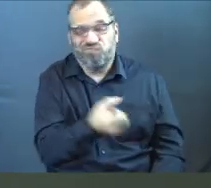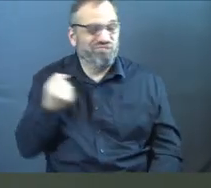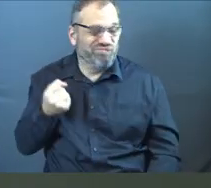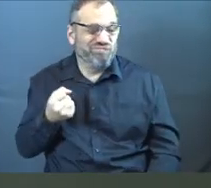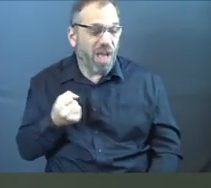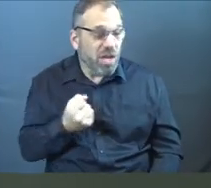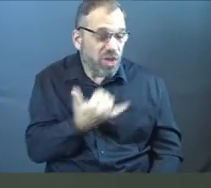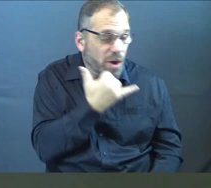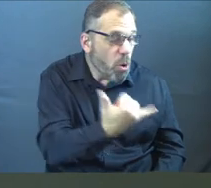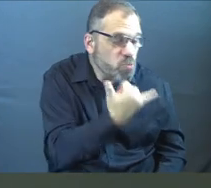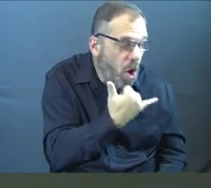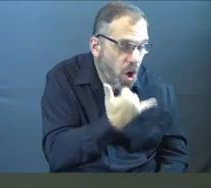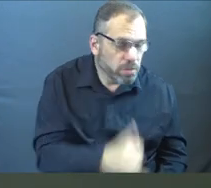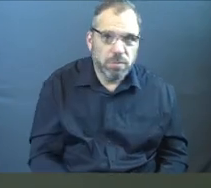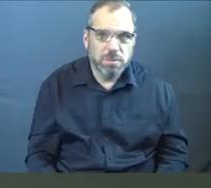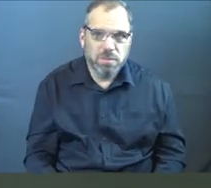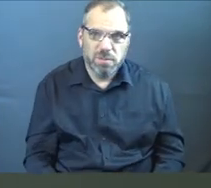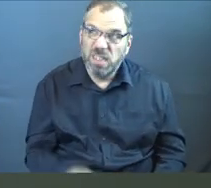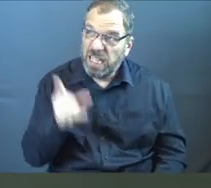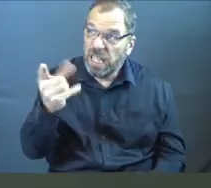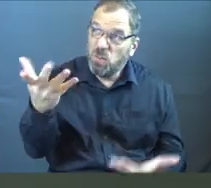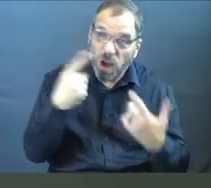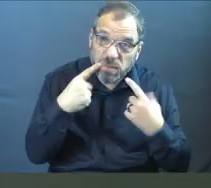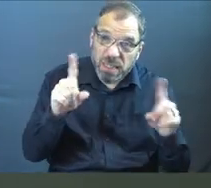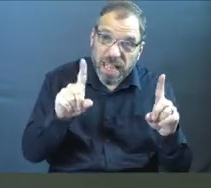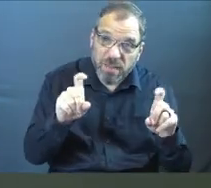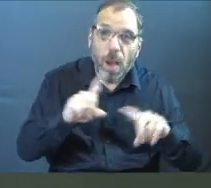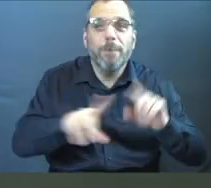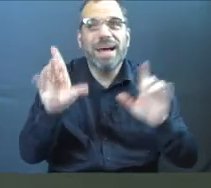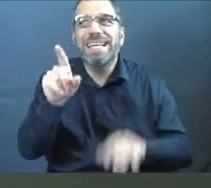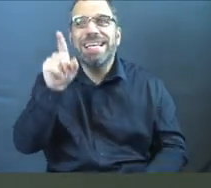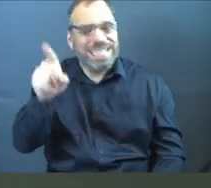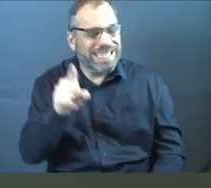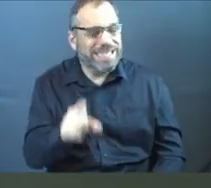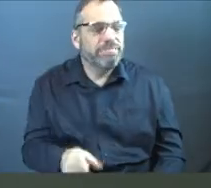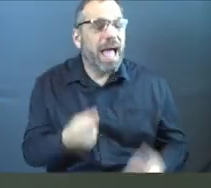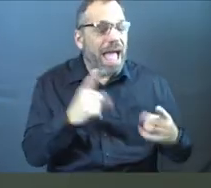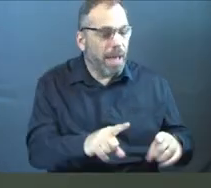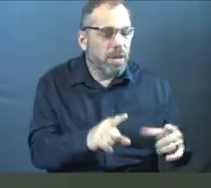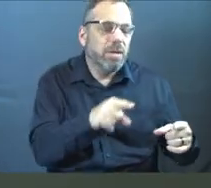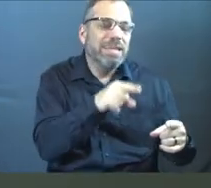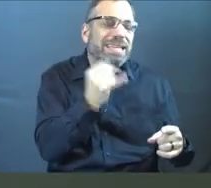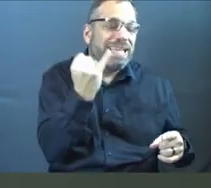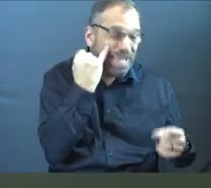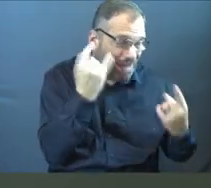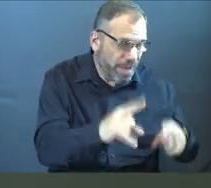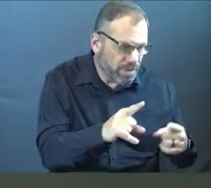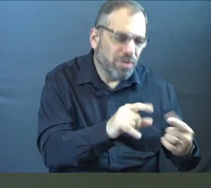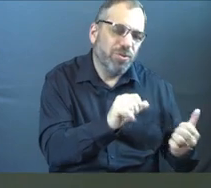You didn't do this the right way. Does he want us to do well? Amen. But again, he's like, only way that happens is if you're with me.